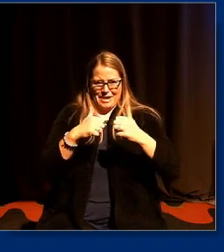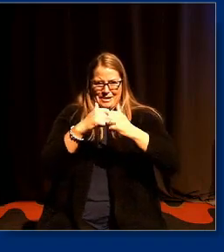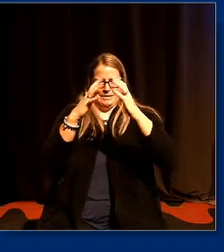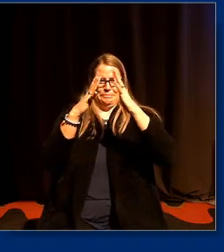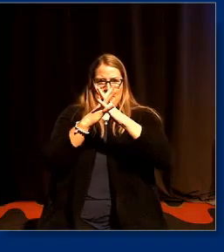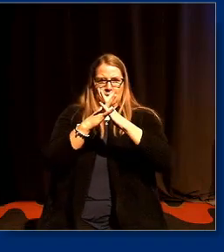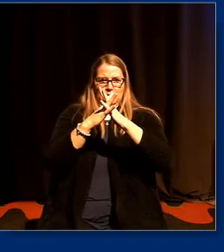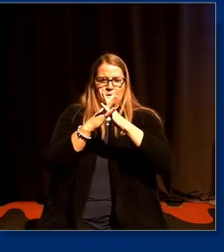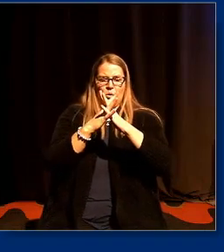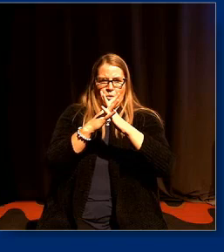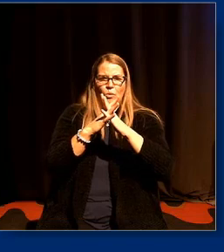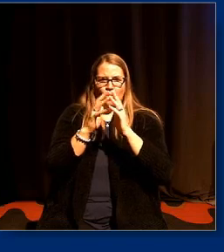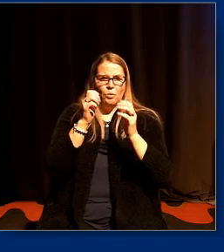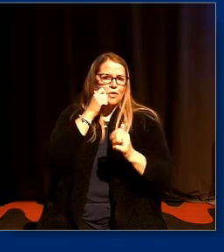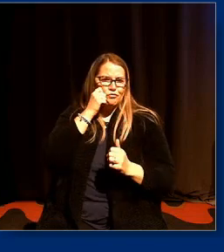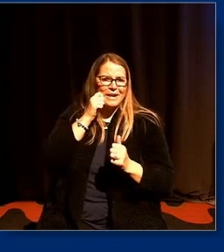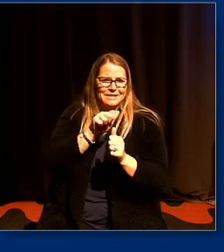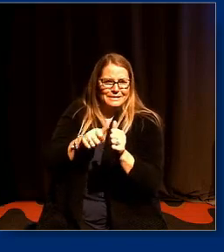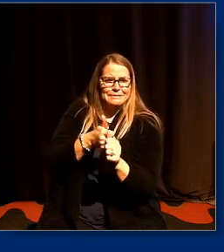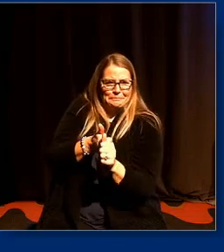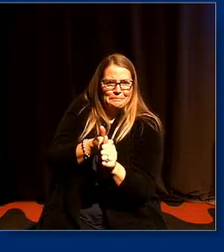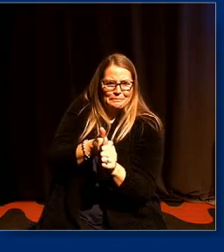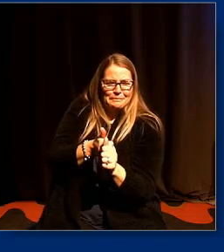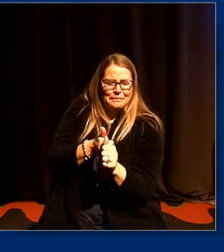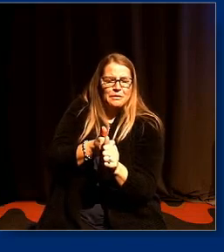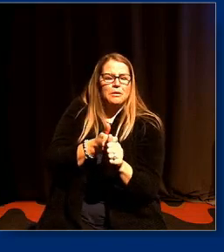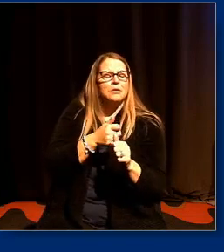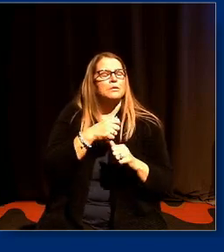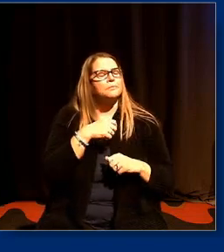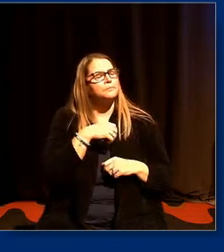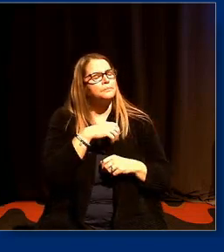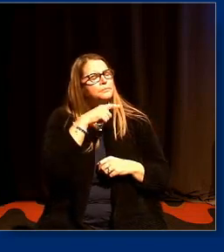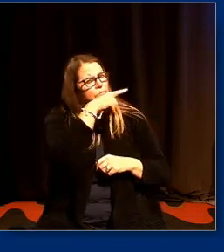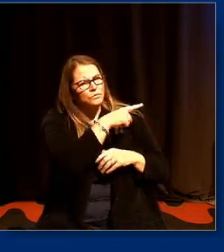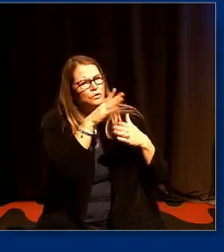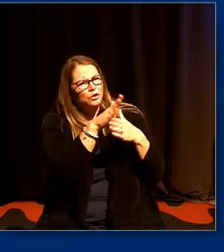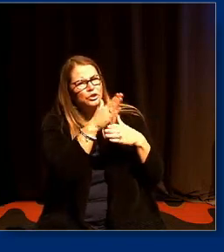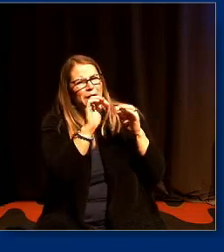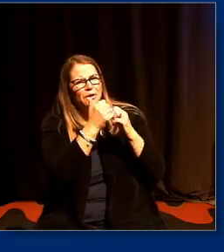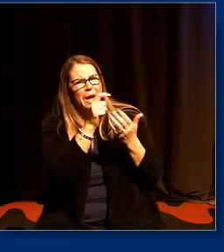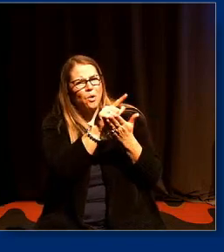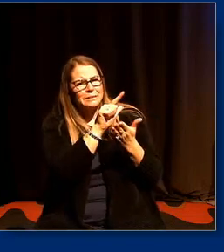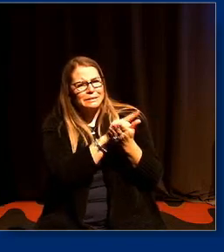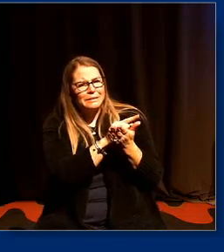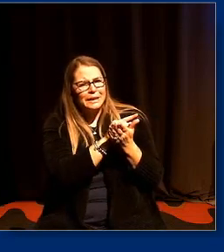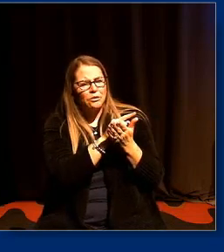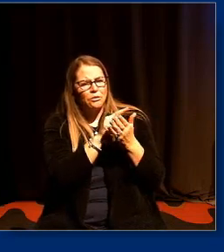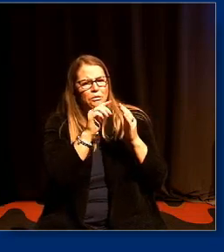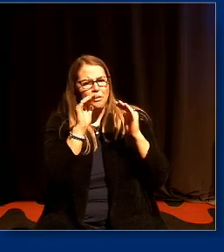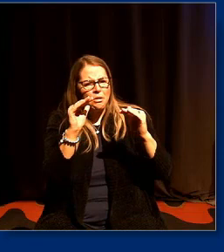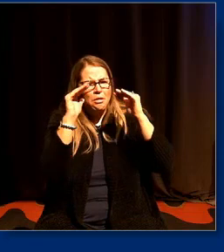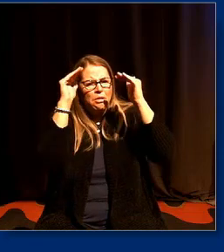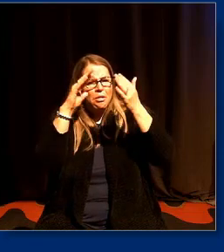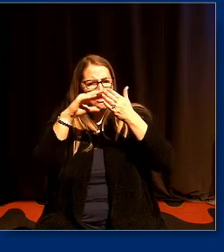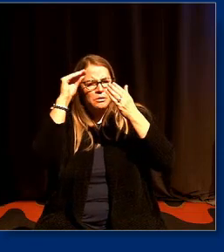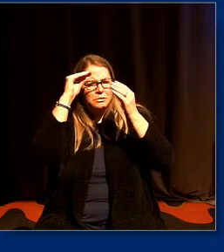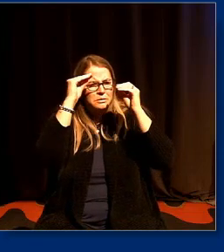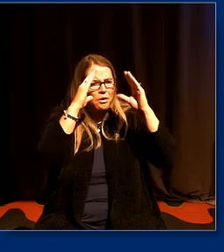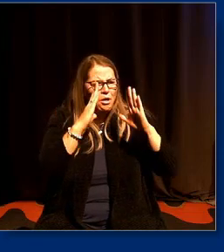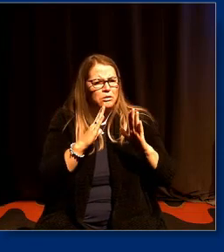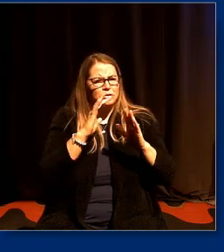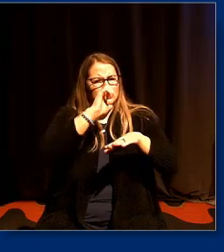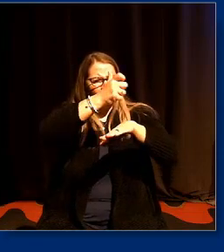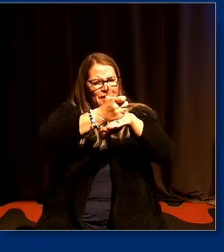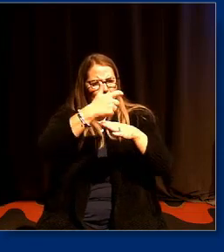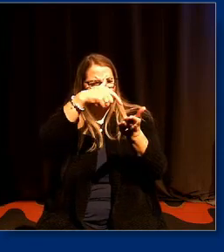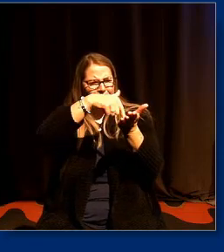so you you shared how legal scholars founded this movement can you walk us